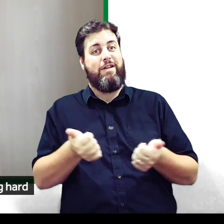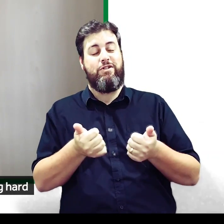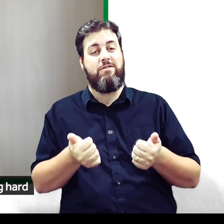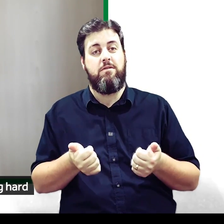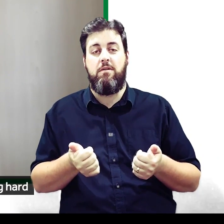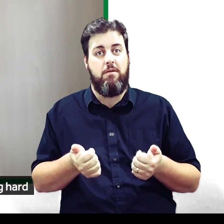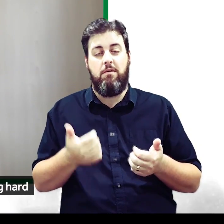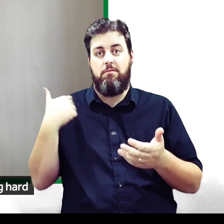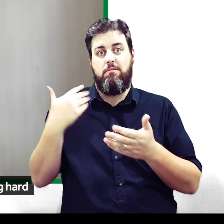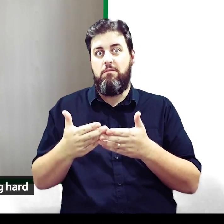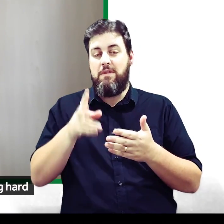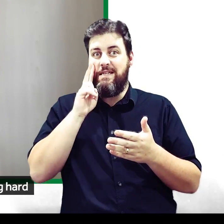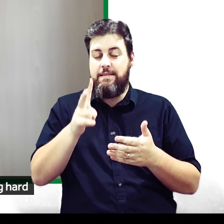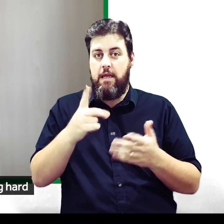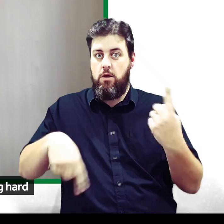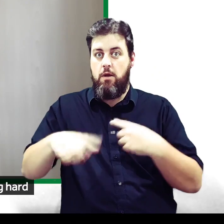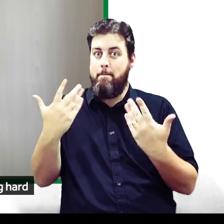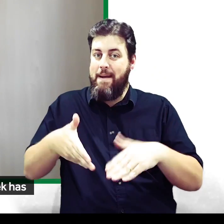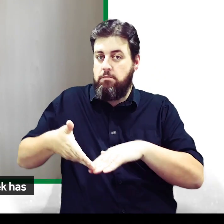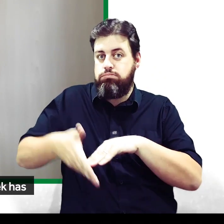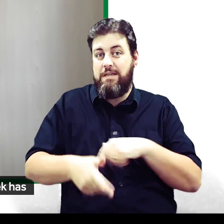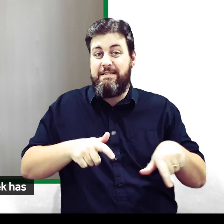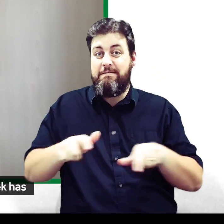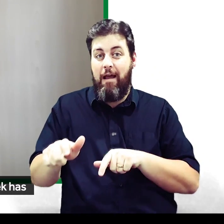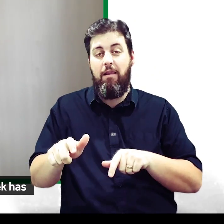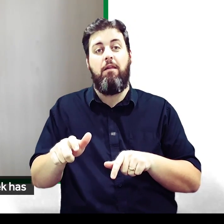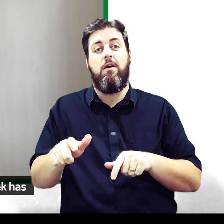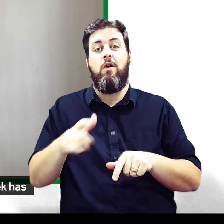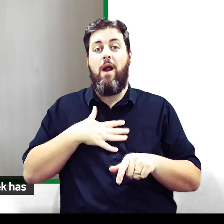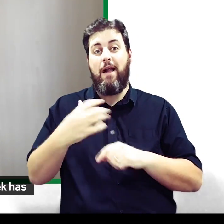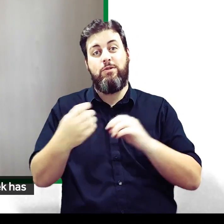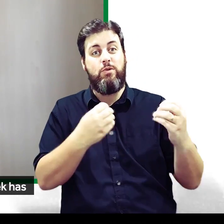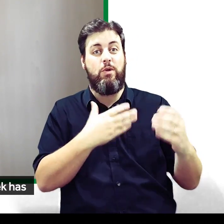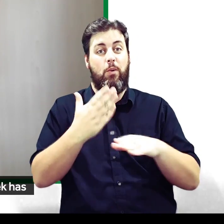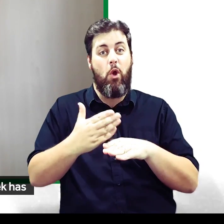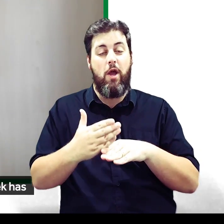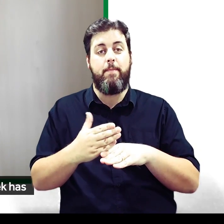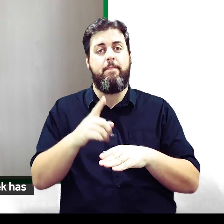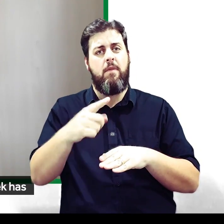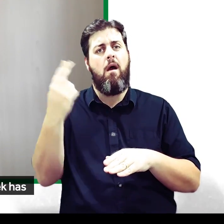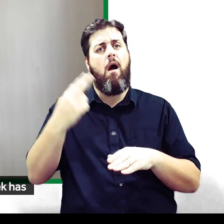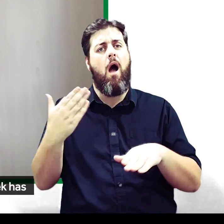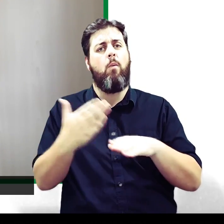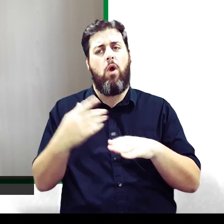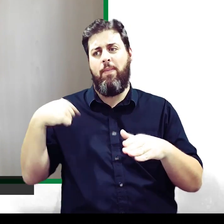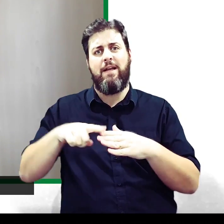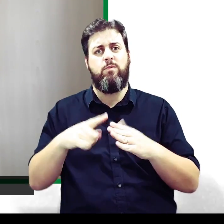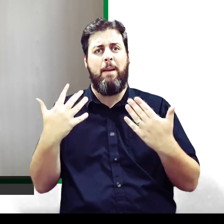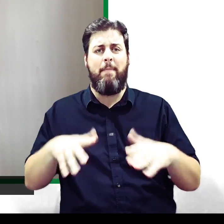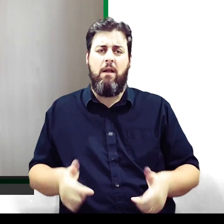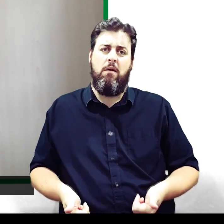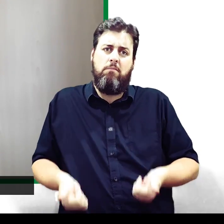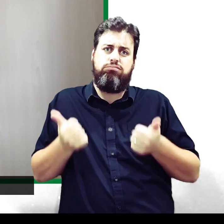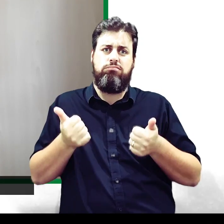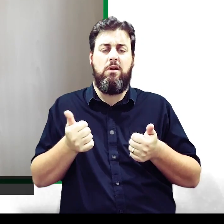amazing to see that you're all still working hard and wanting to show us your work. The artwork in particular this week has been incredible.